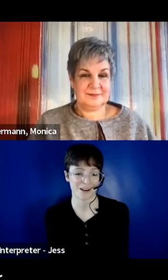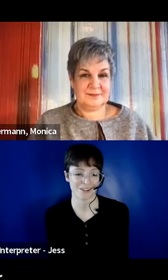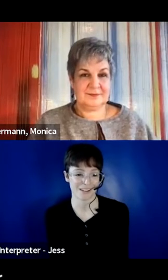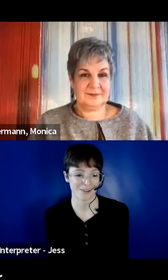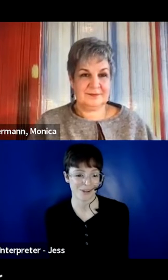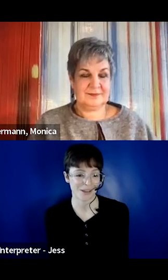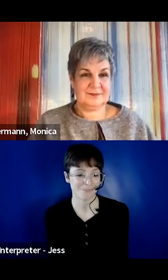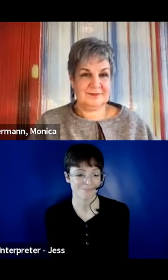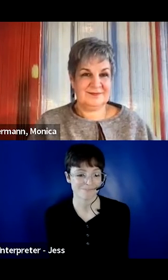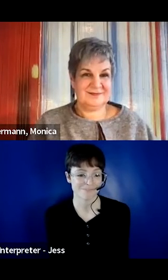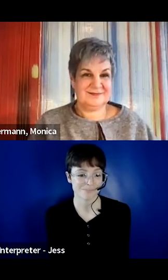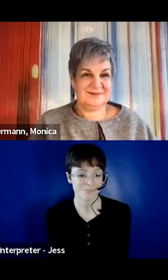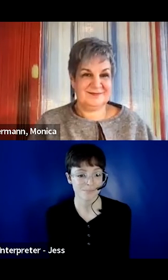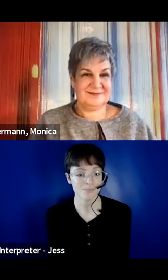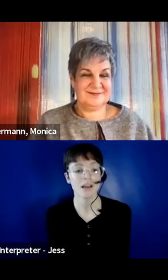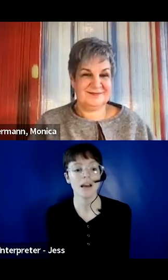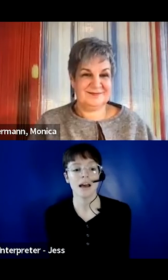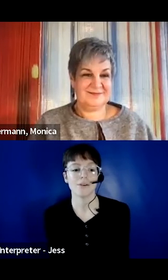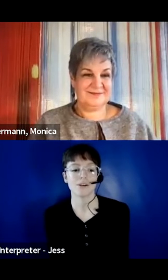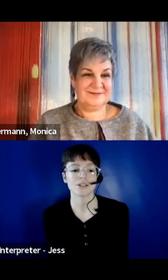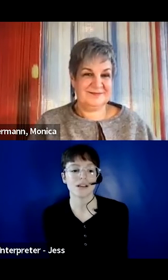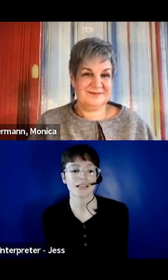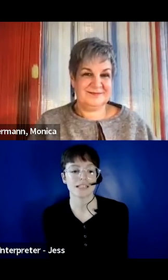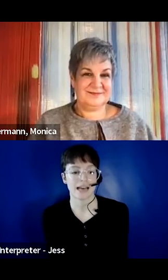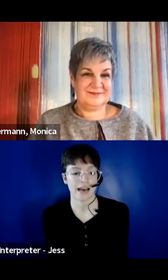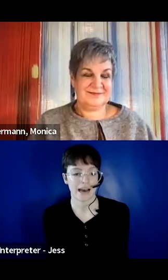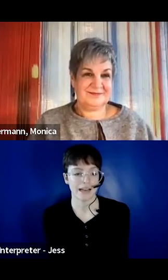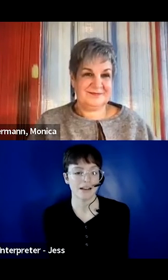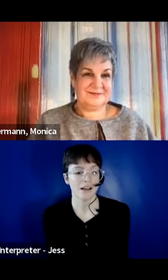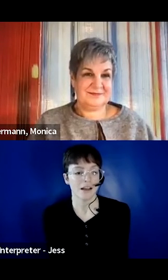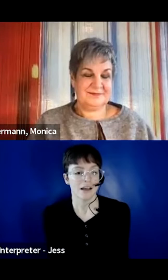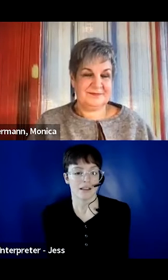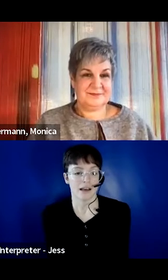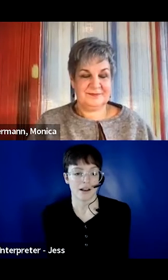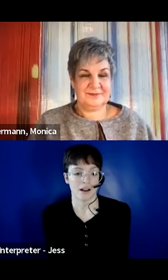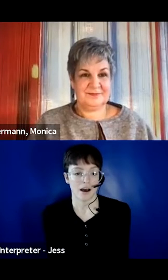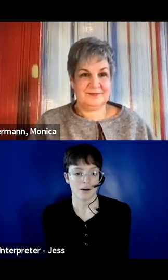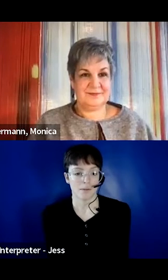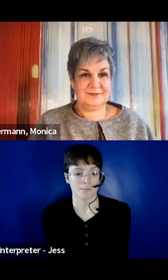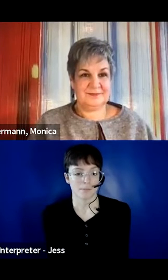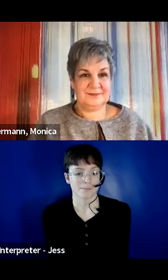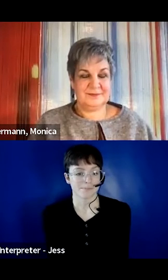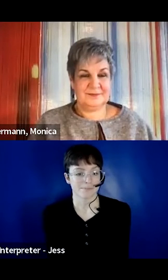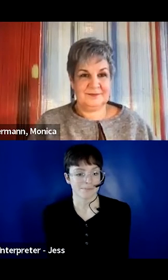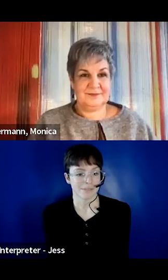the world better in that way. I would also like to add that